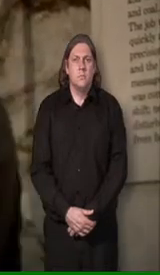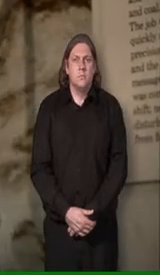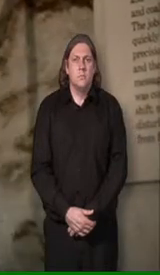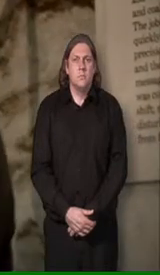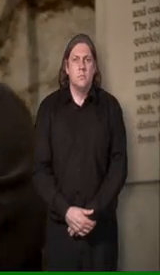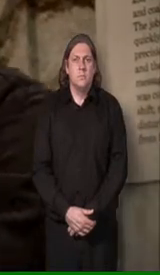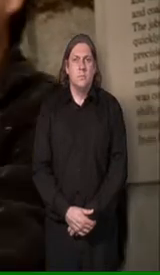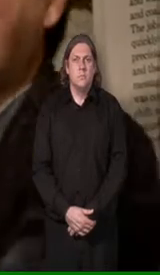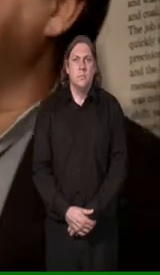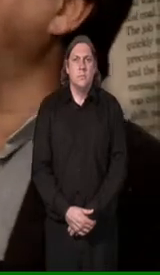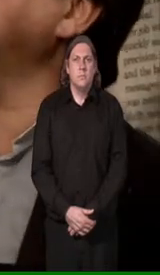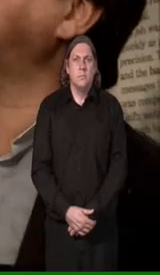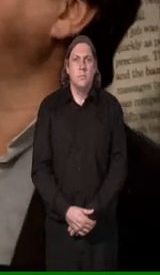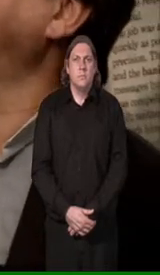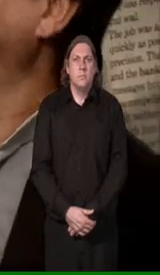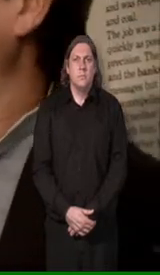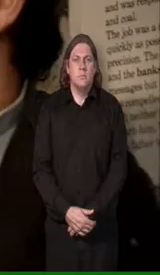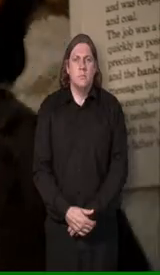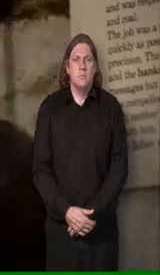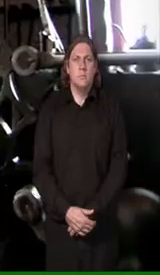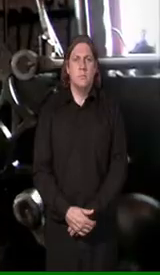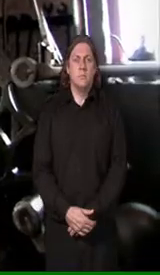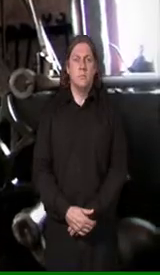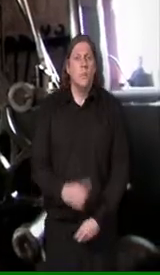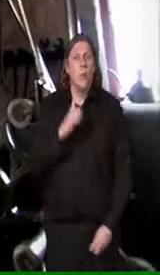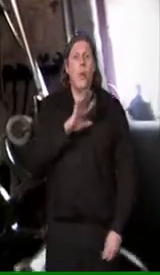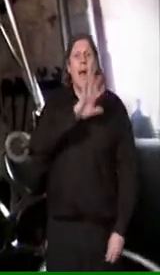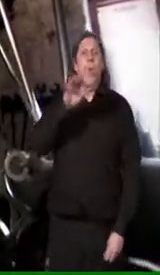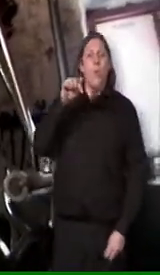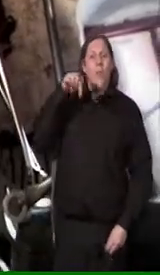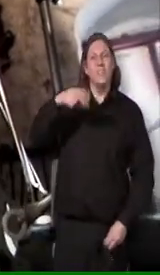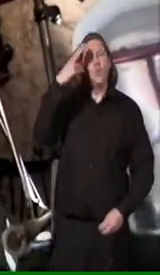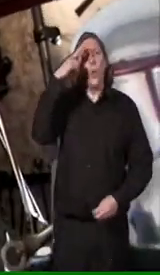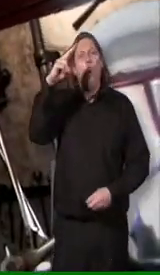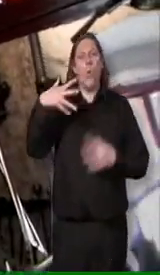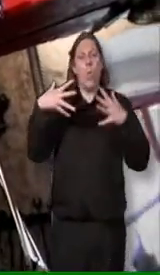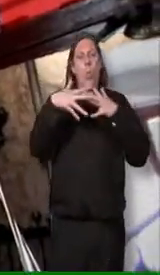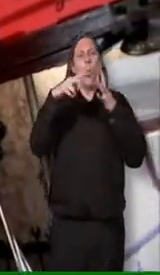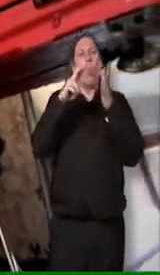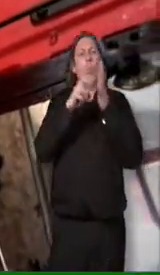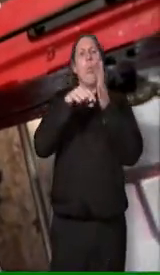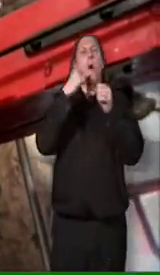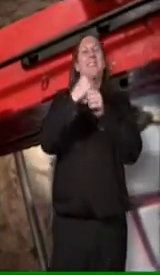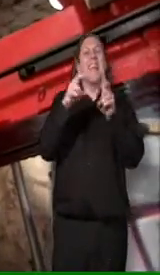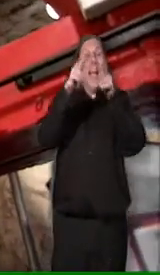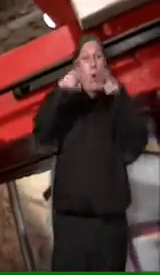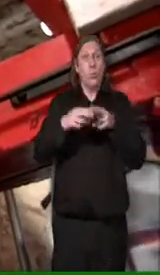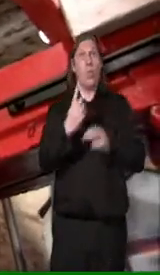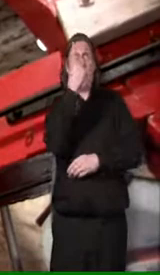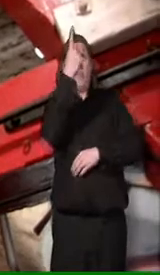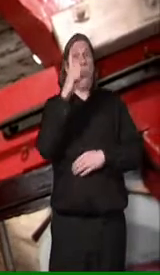Hello, this is the winding house and this is the steam winding engine. She was built in 1855